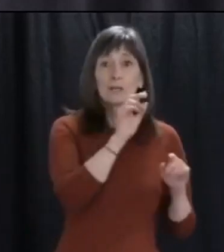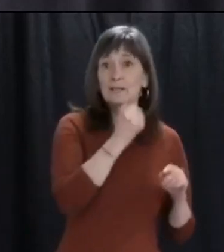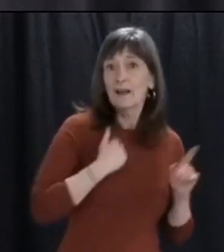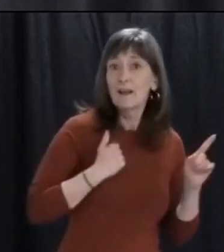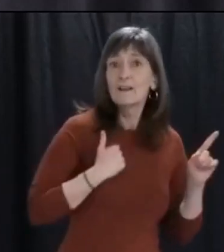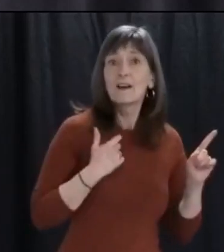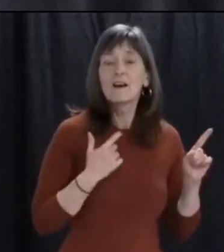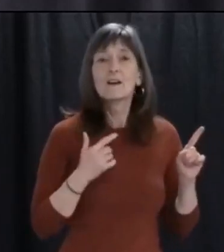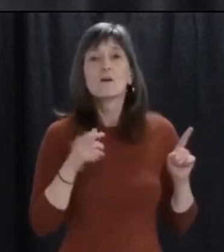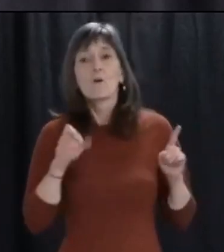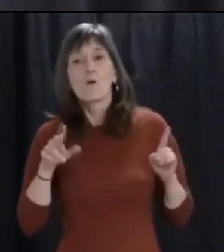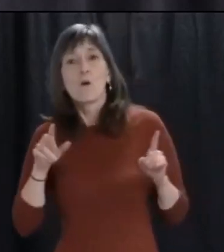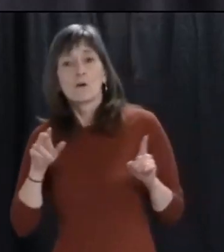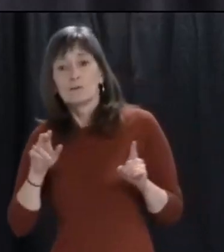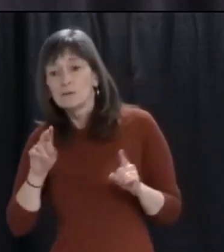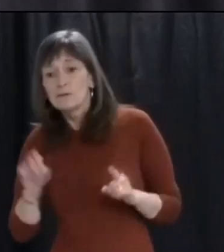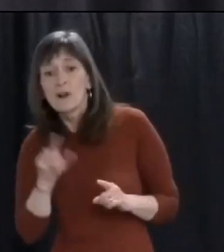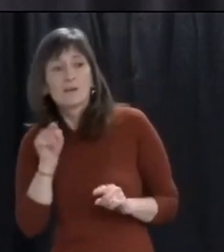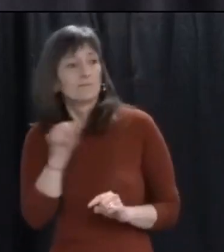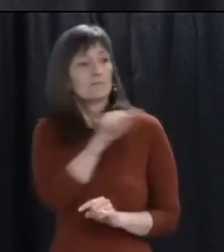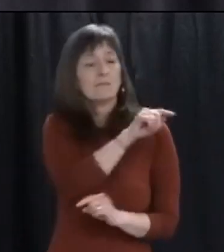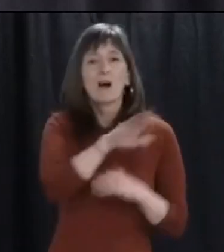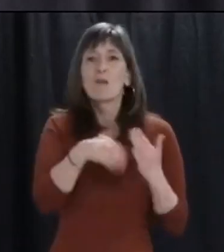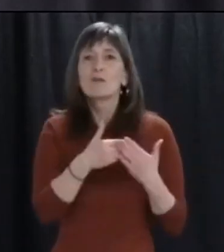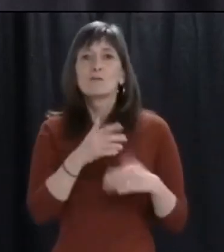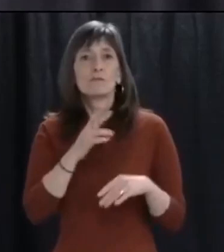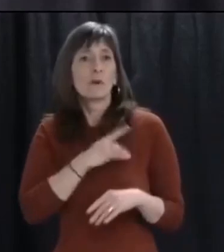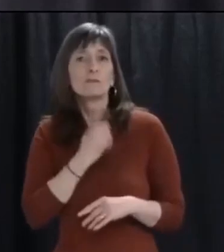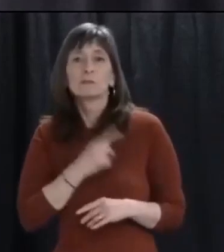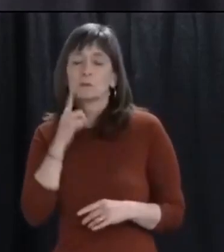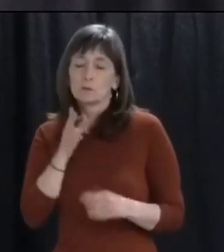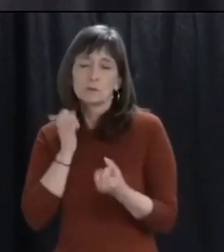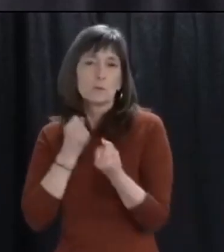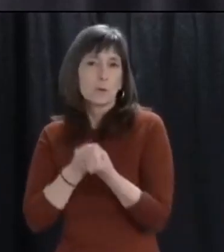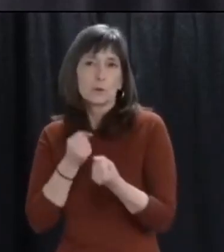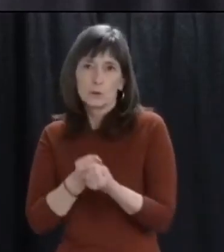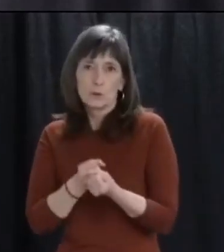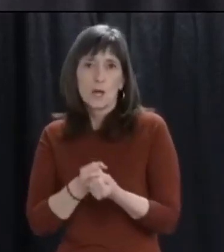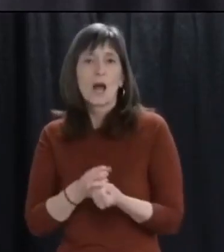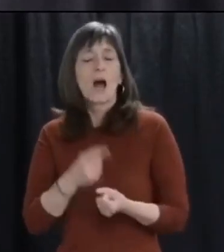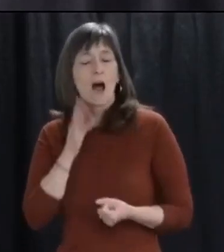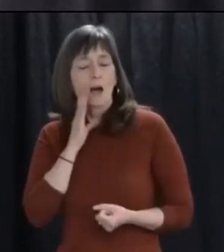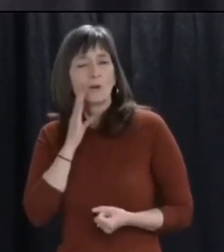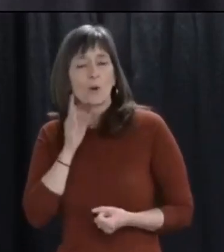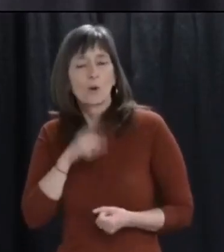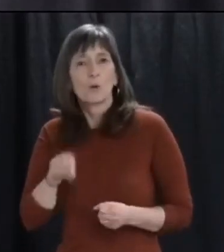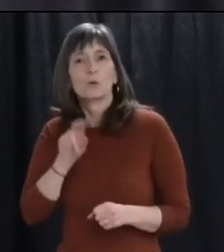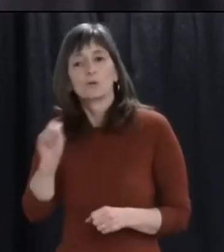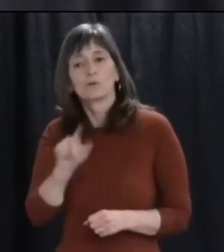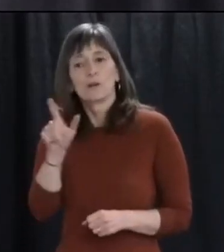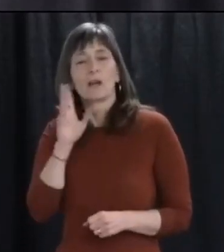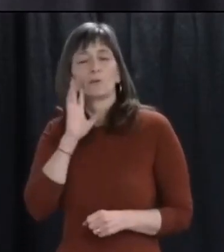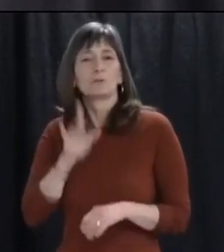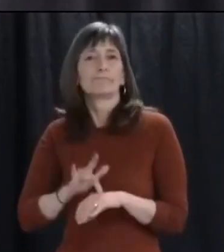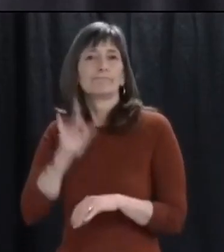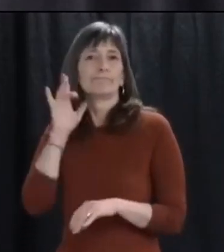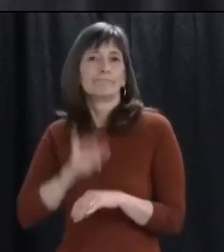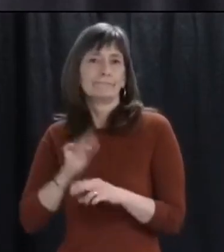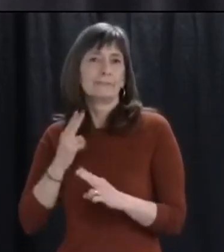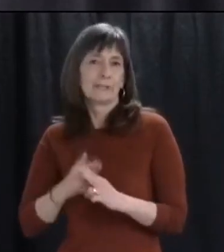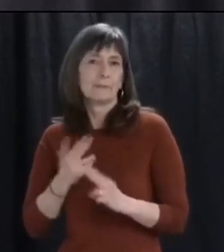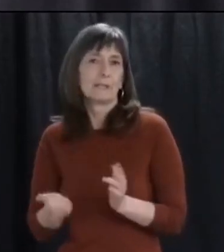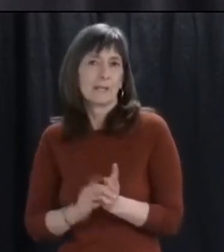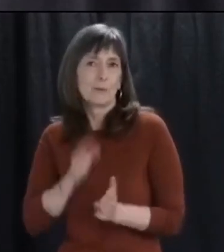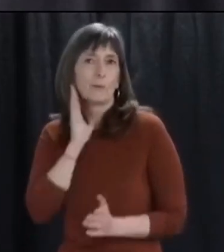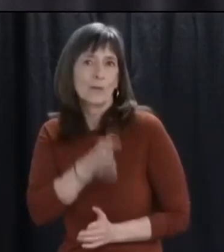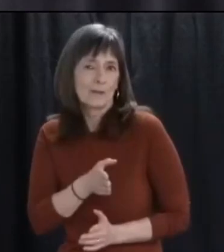to do whatever it takes to protect and support you as best we can. The time is now. It's by working together